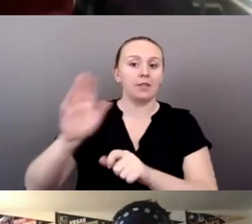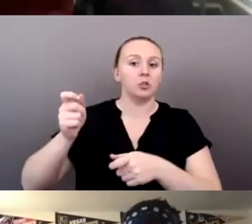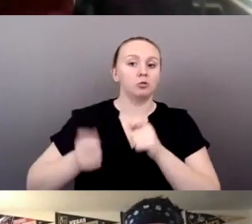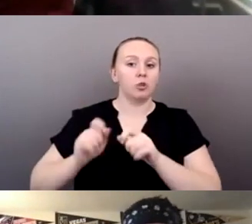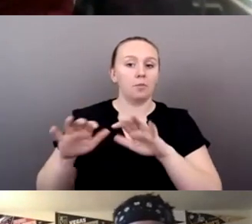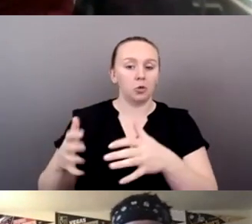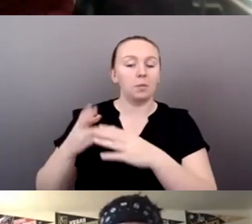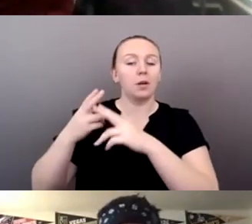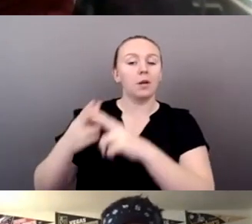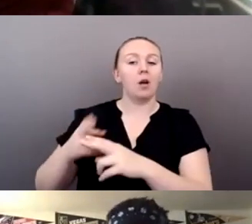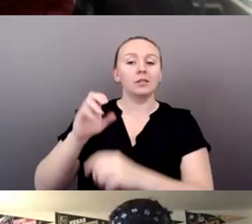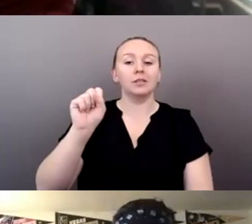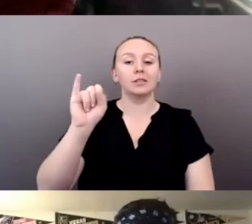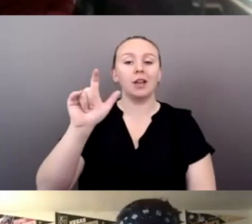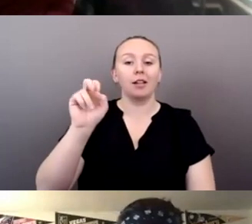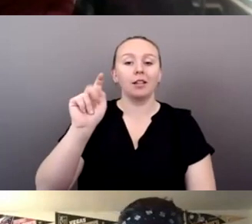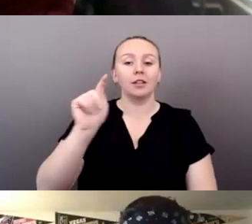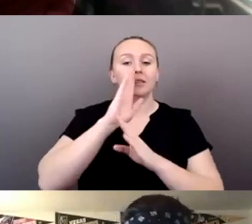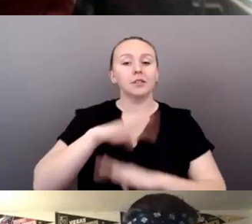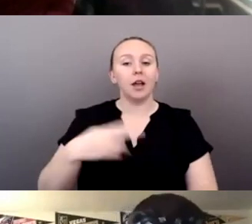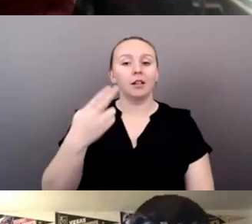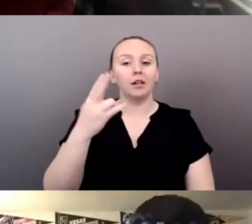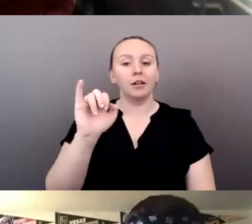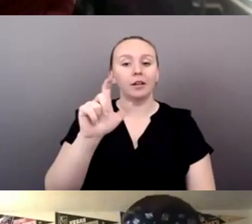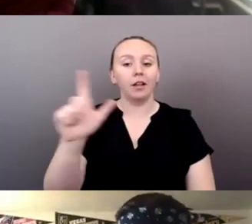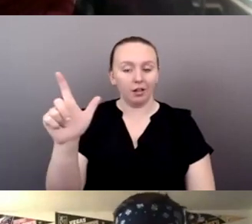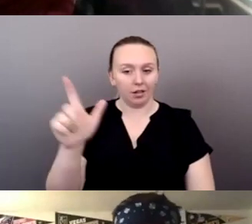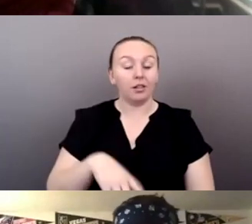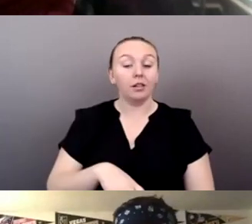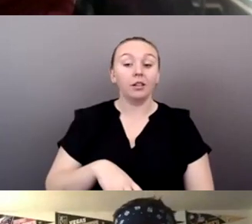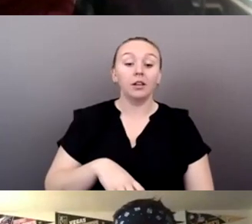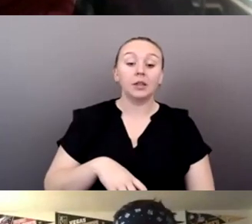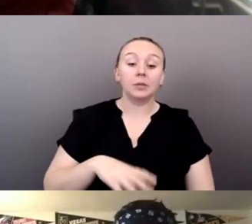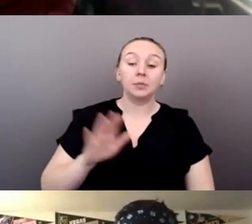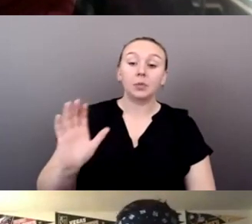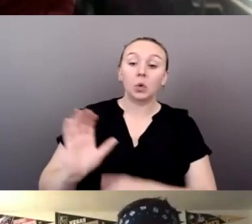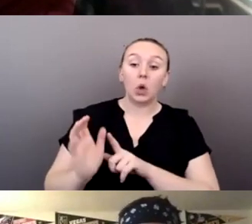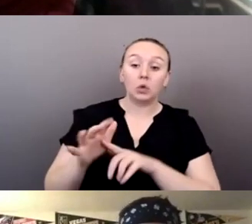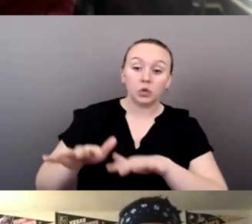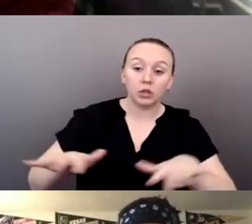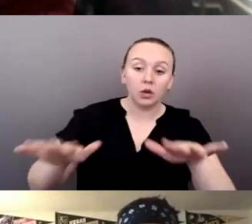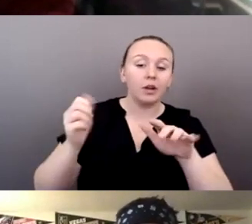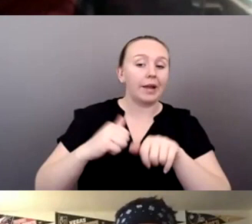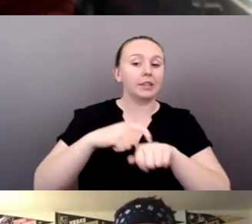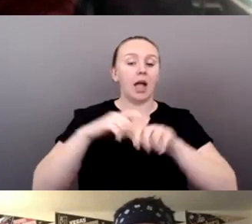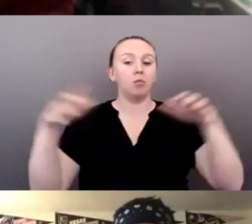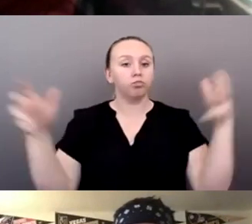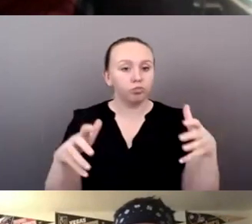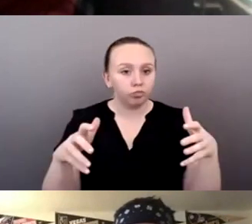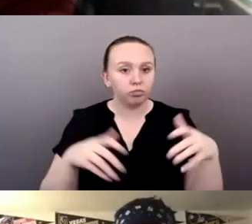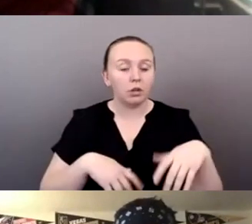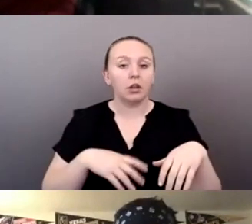Hill. And, um, so in a cultural space at, um, or anytime that we gather, it is important to